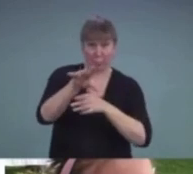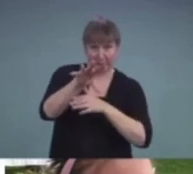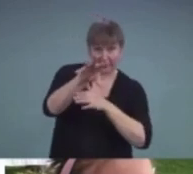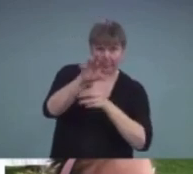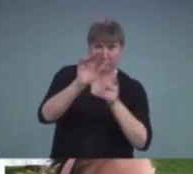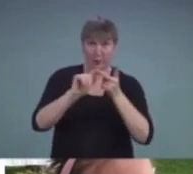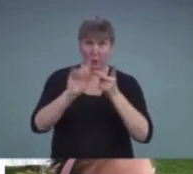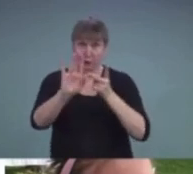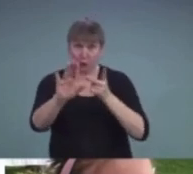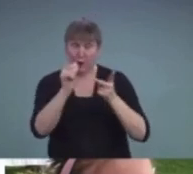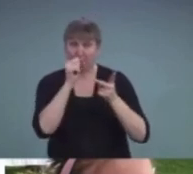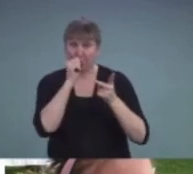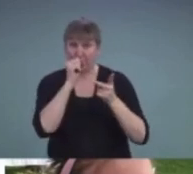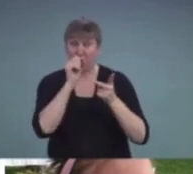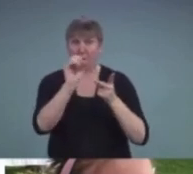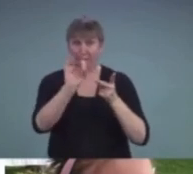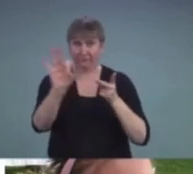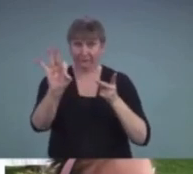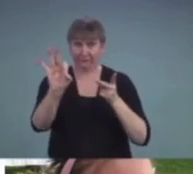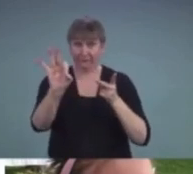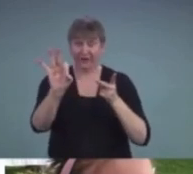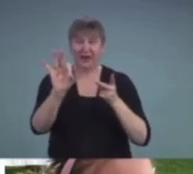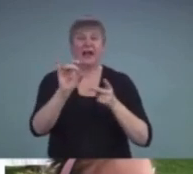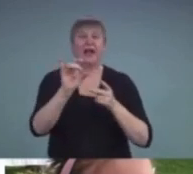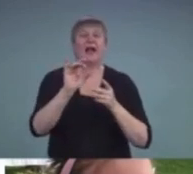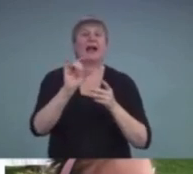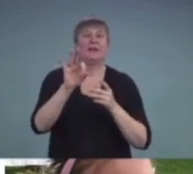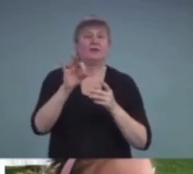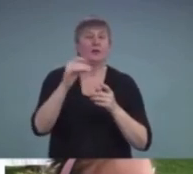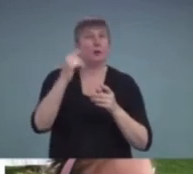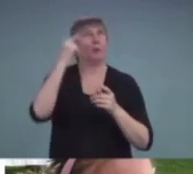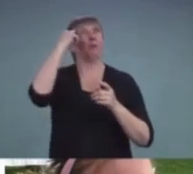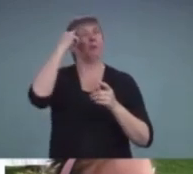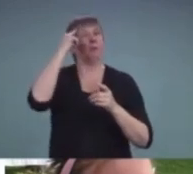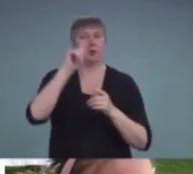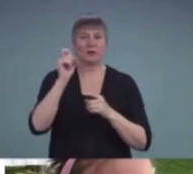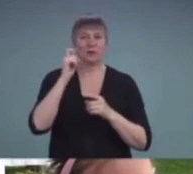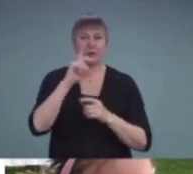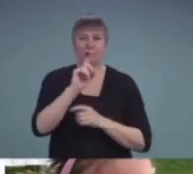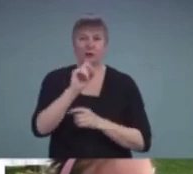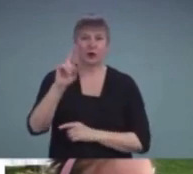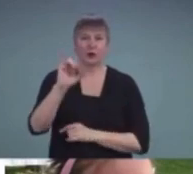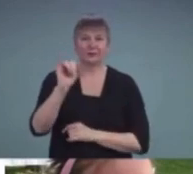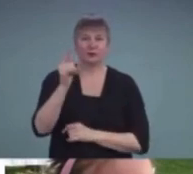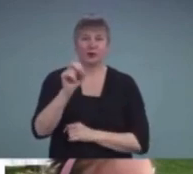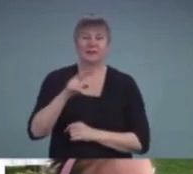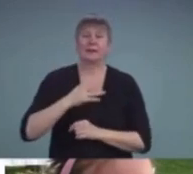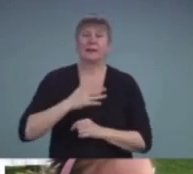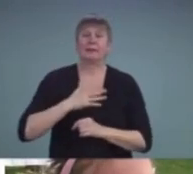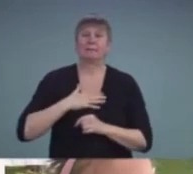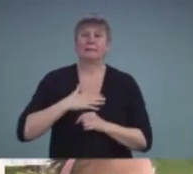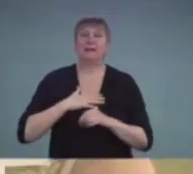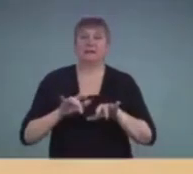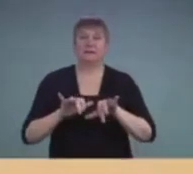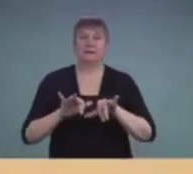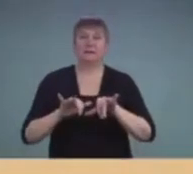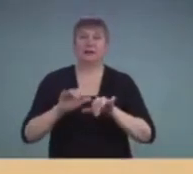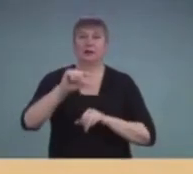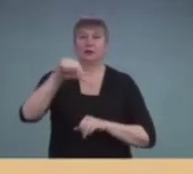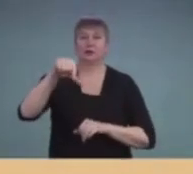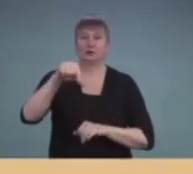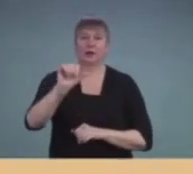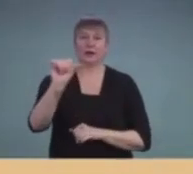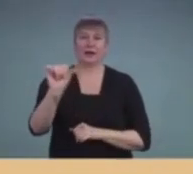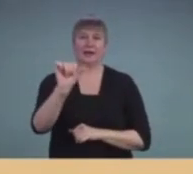And if you have any questions for Dr. Johnson, can you place them in the Q&A at the bottom of your screen section? And we